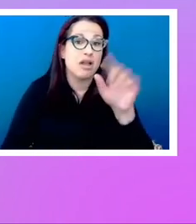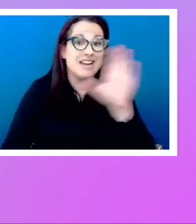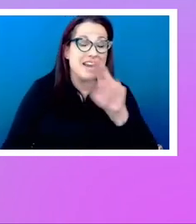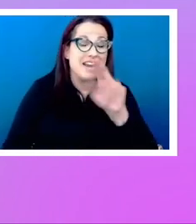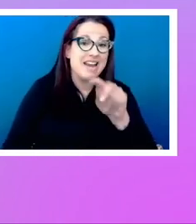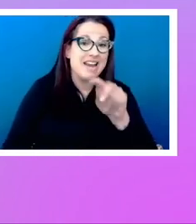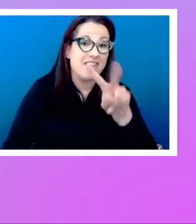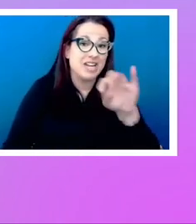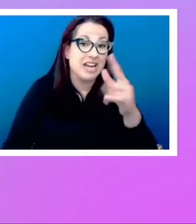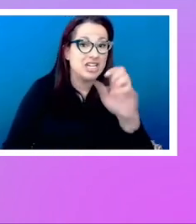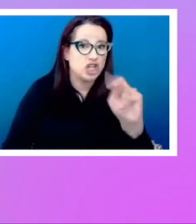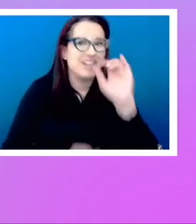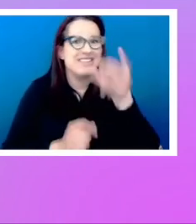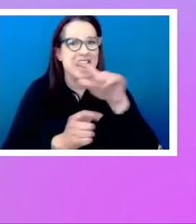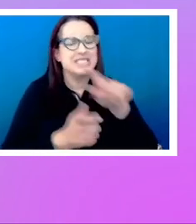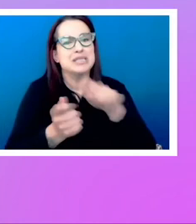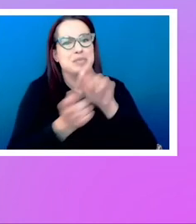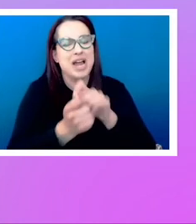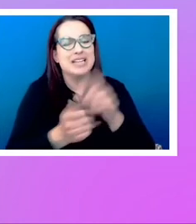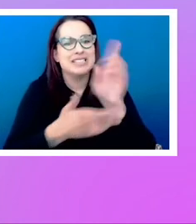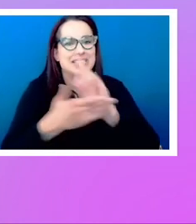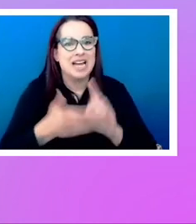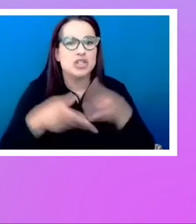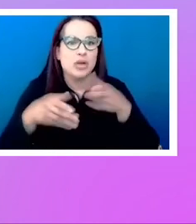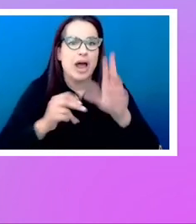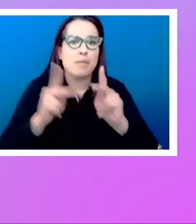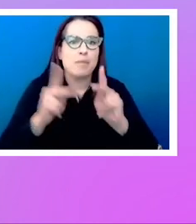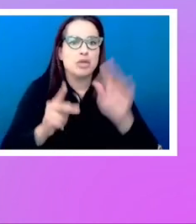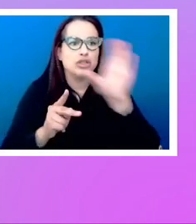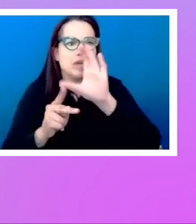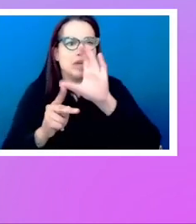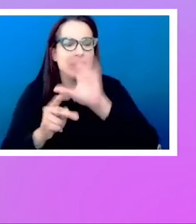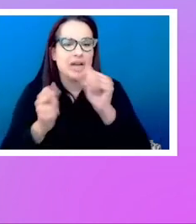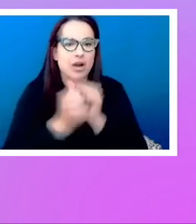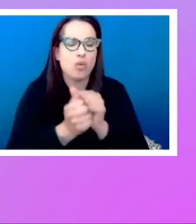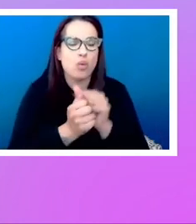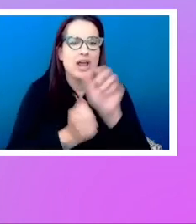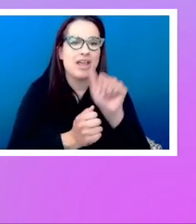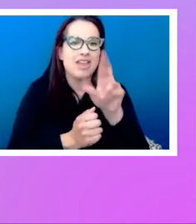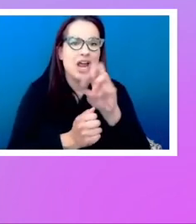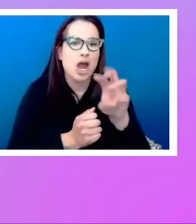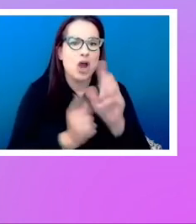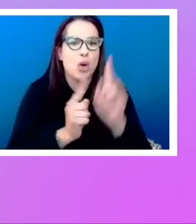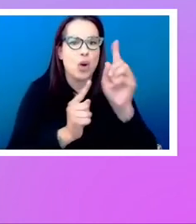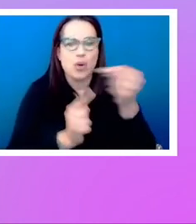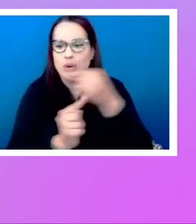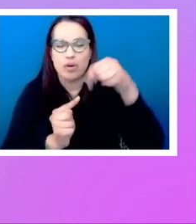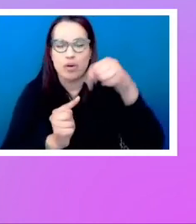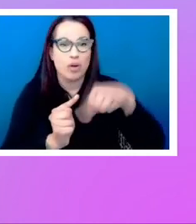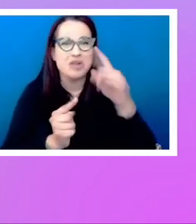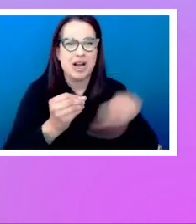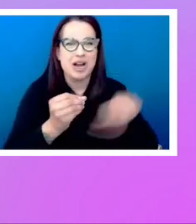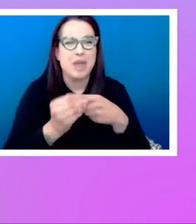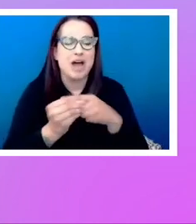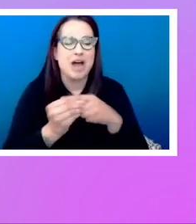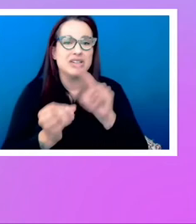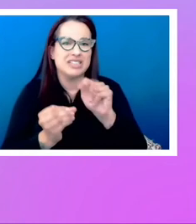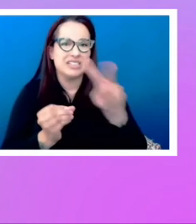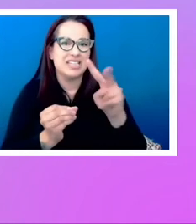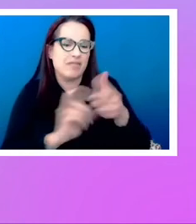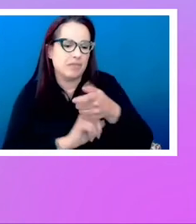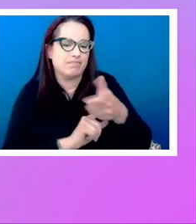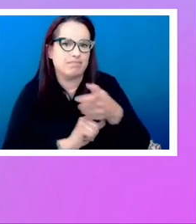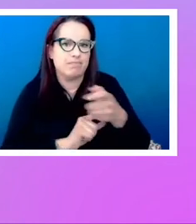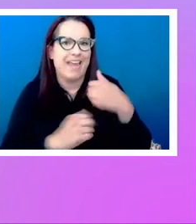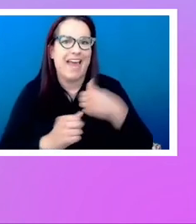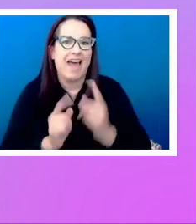a spec designed to let people navigate with arrow keys. So if you think about some of the TV remote controls have arrow keys to let